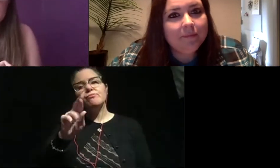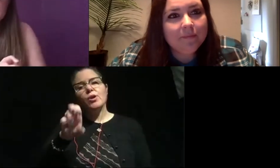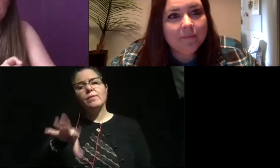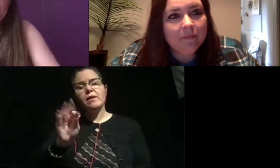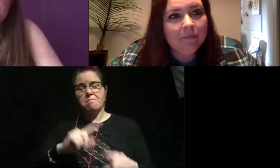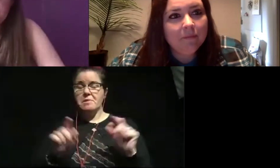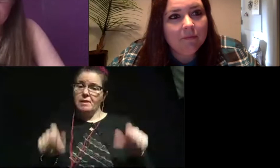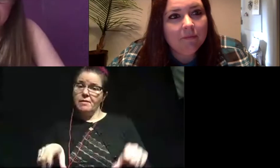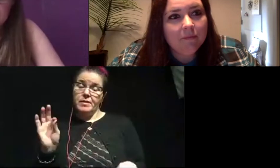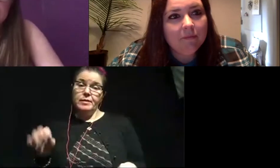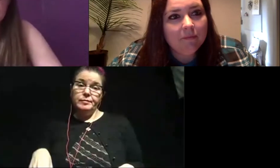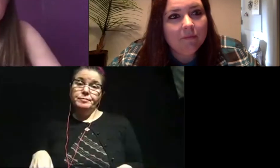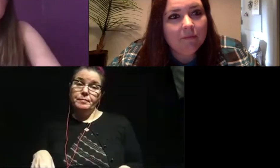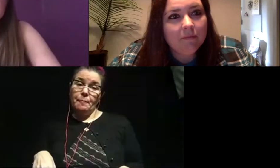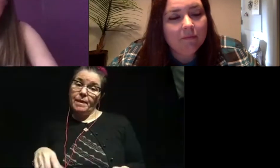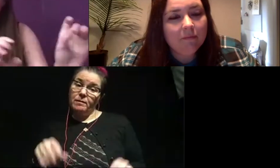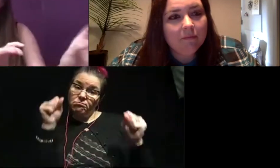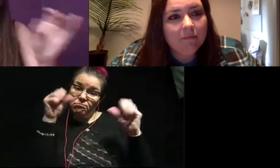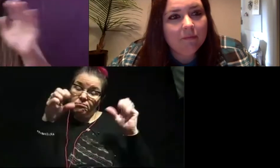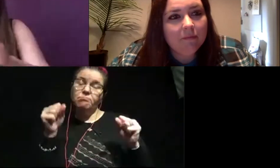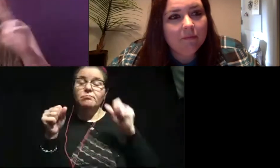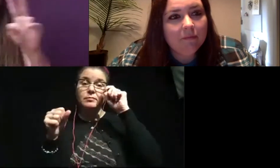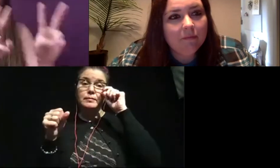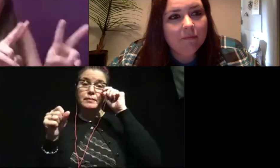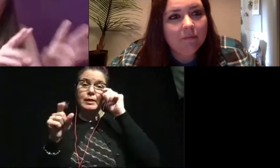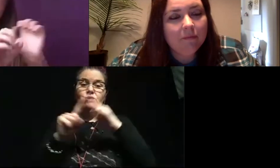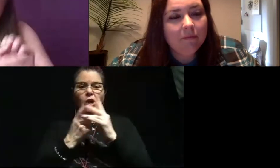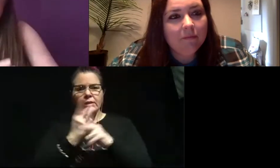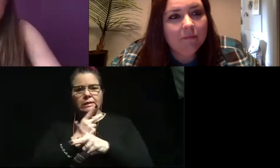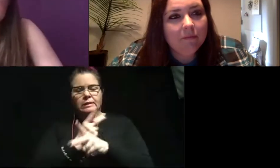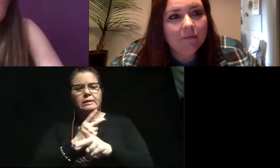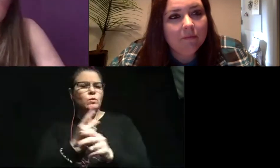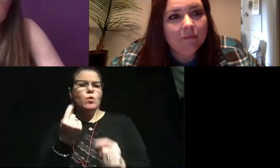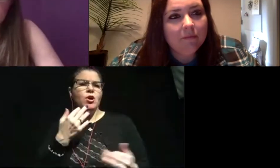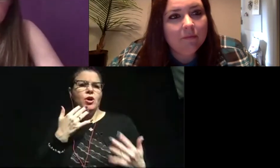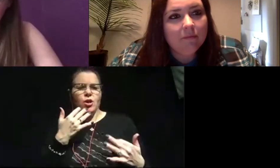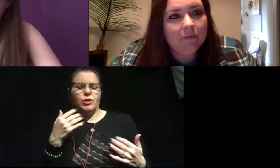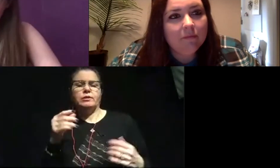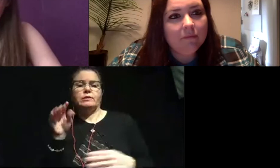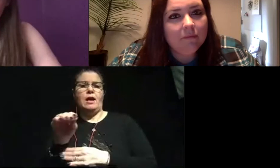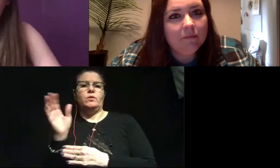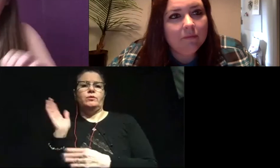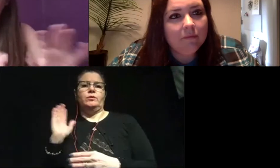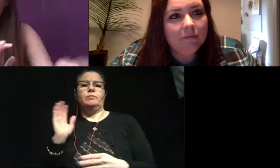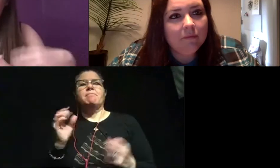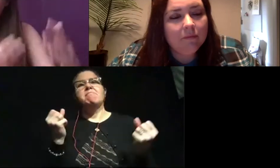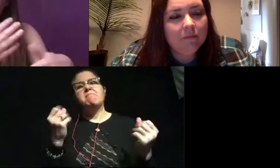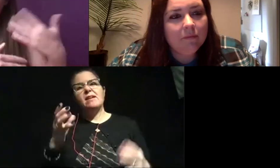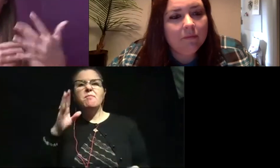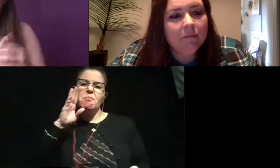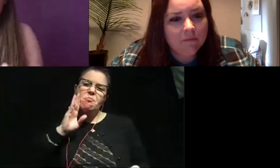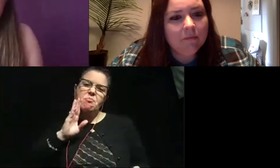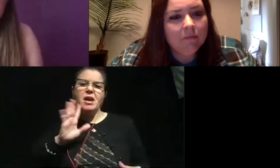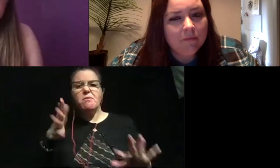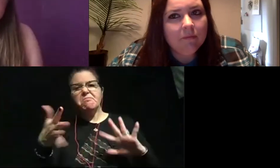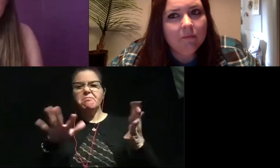find them, which is really incredible. So we can start to figure out what colors dinosaurs were. A lot of them were brownish. They were